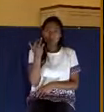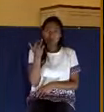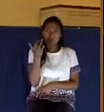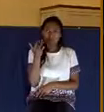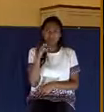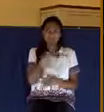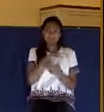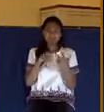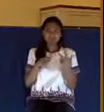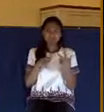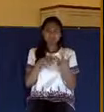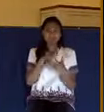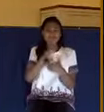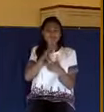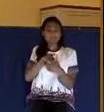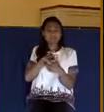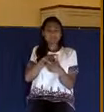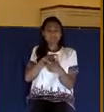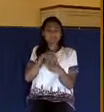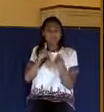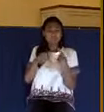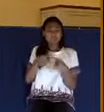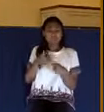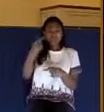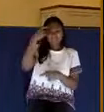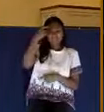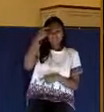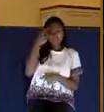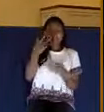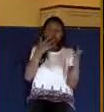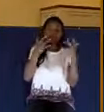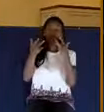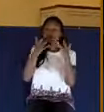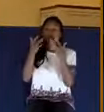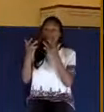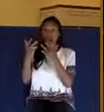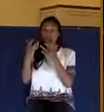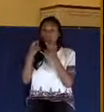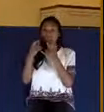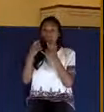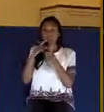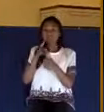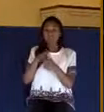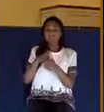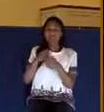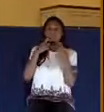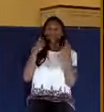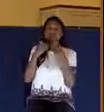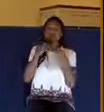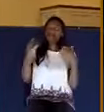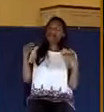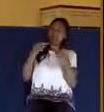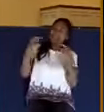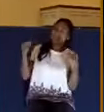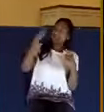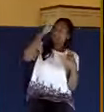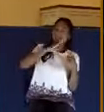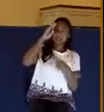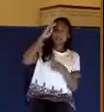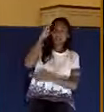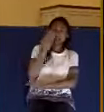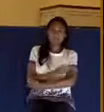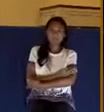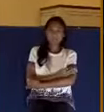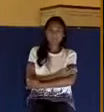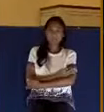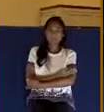Well, when you think like this, number one, you sin against God's son. You sin against God's son. Look again at verse one, my brethren. Now, whenever James says that, he's